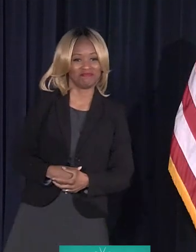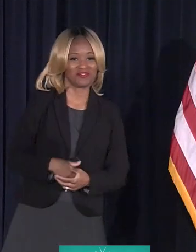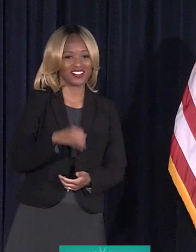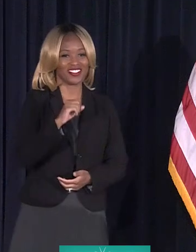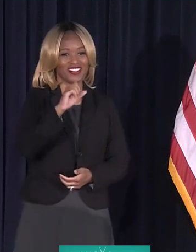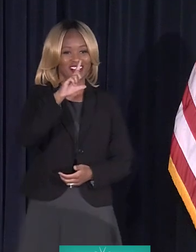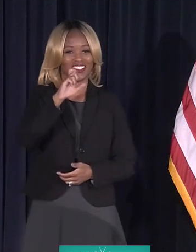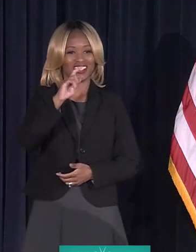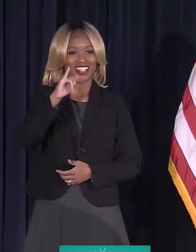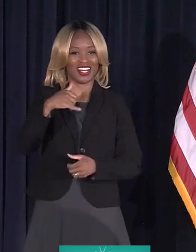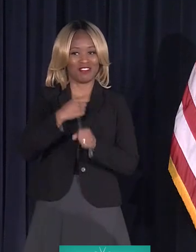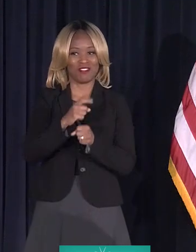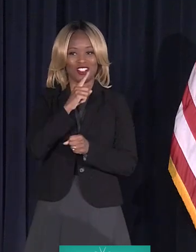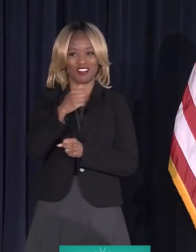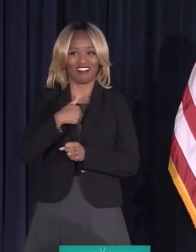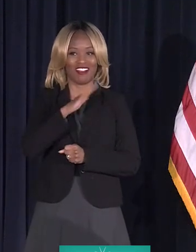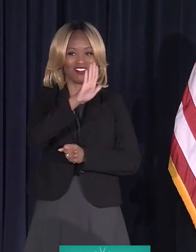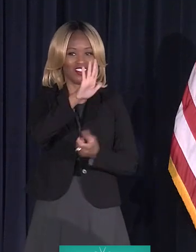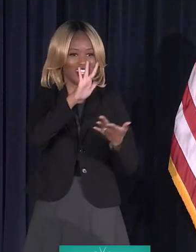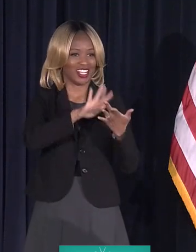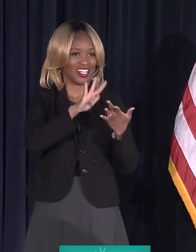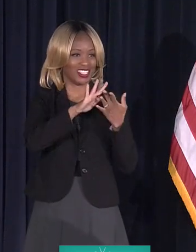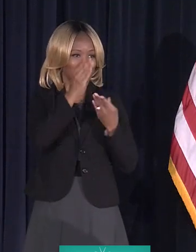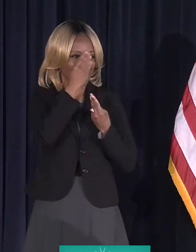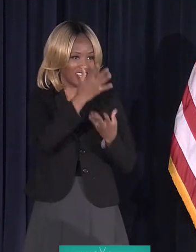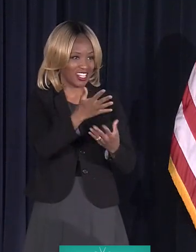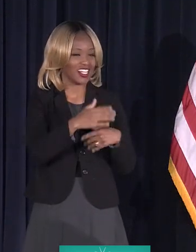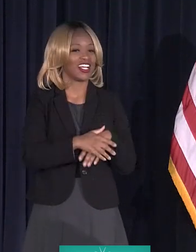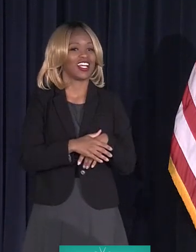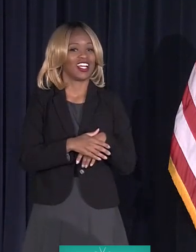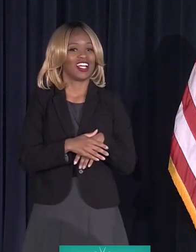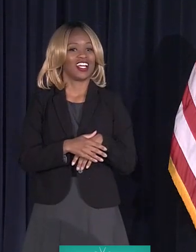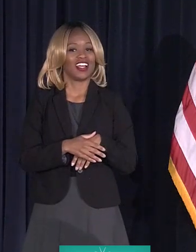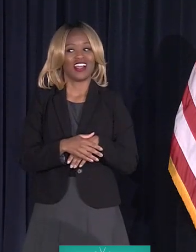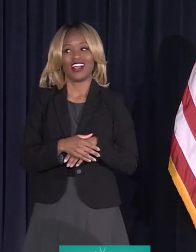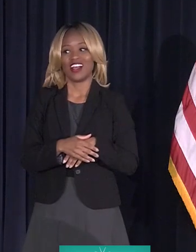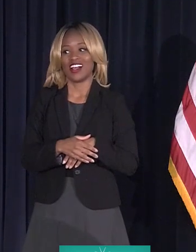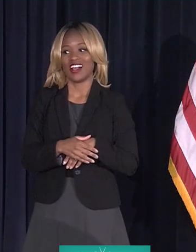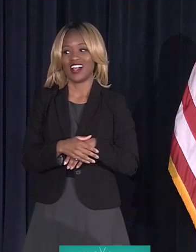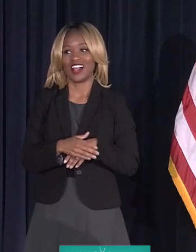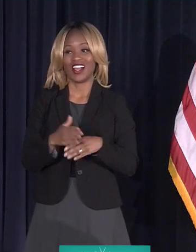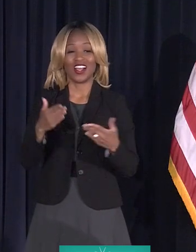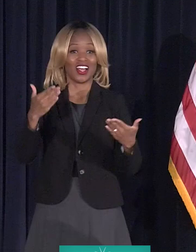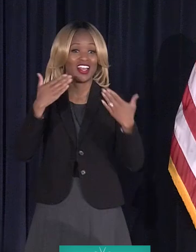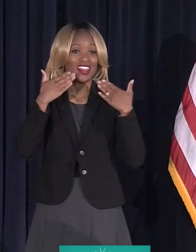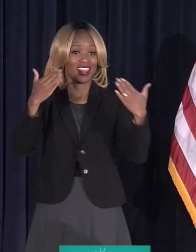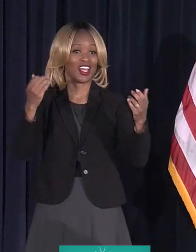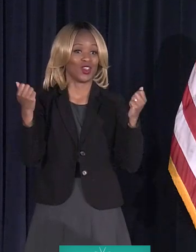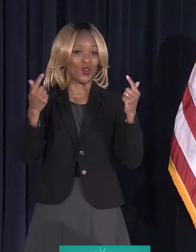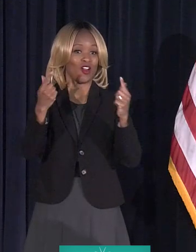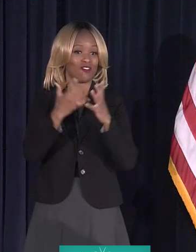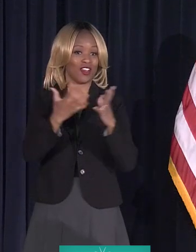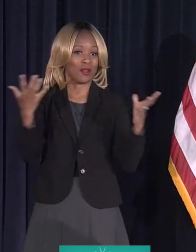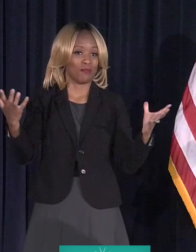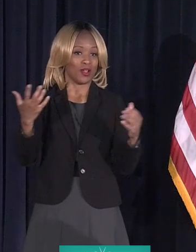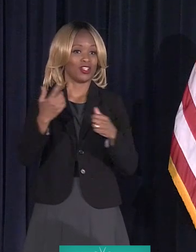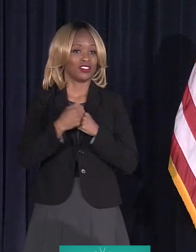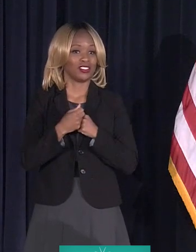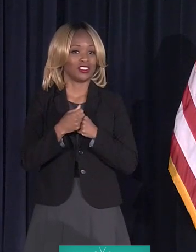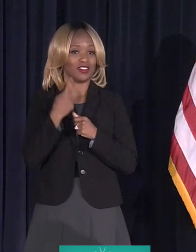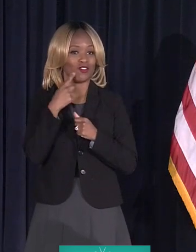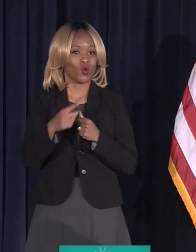that contact, and we'll get BC to reach you tomorrow. All right. Well, thank you all very much for the